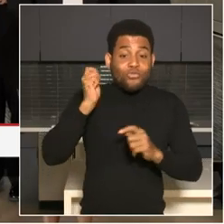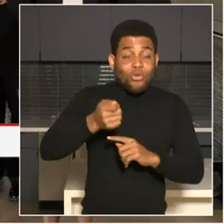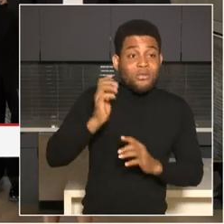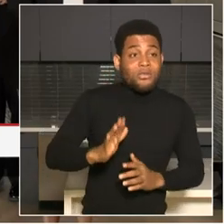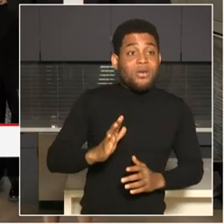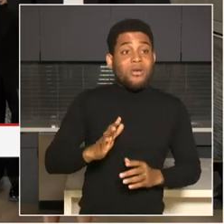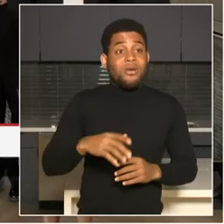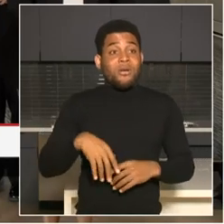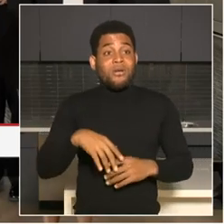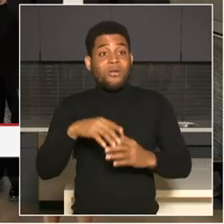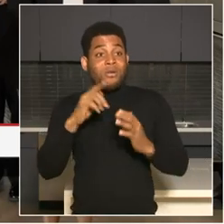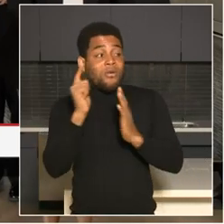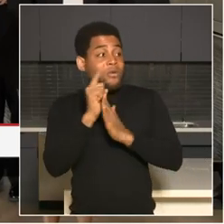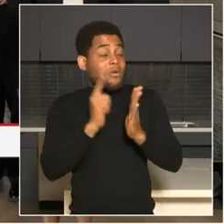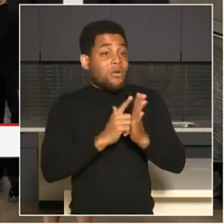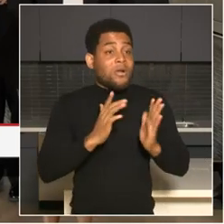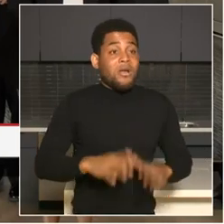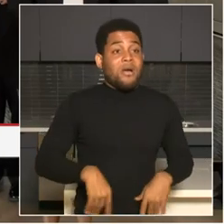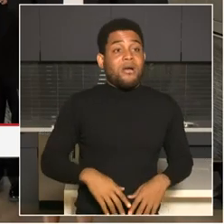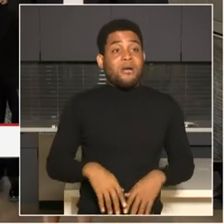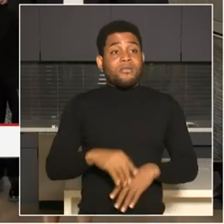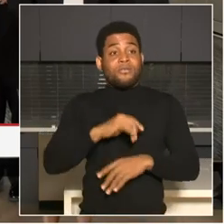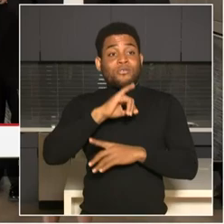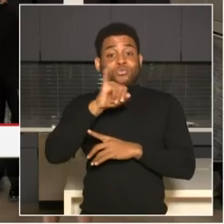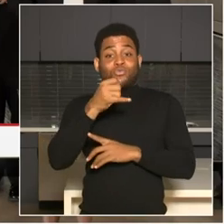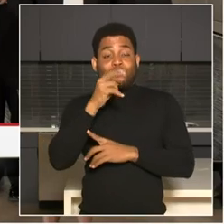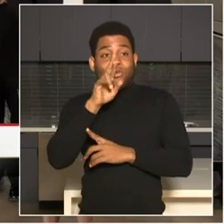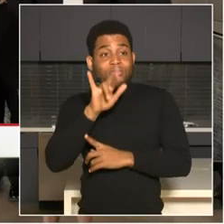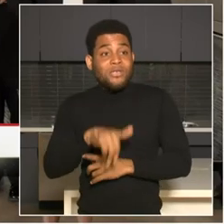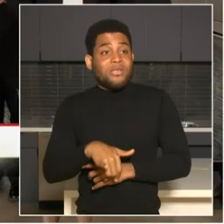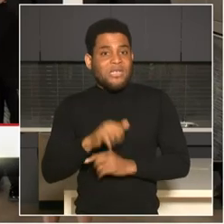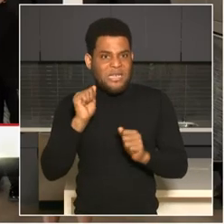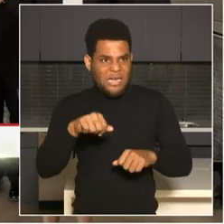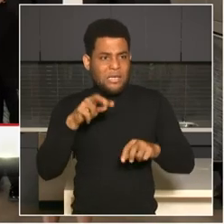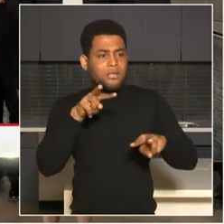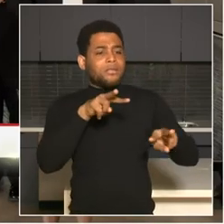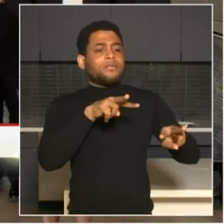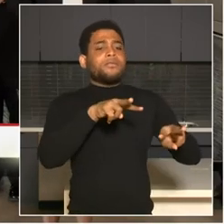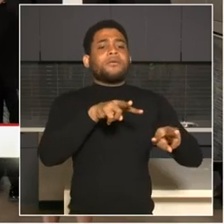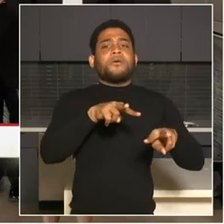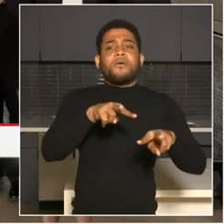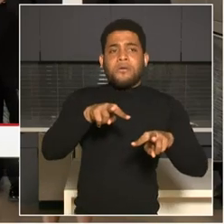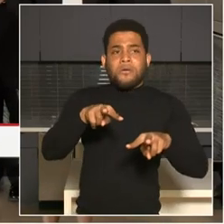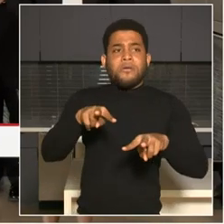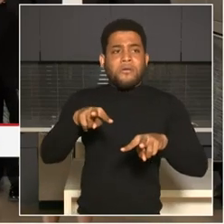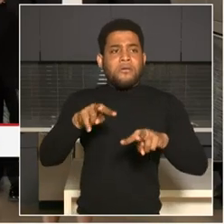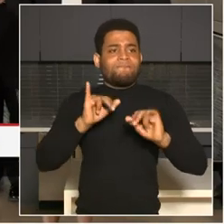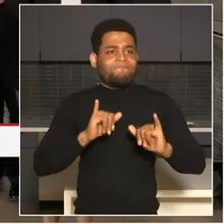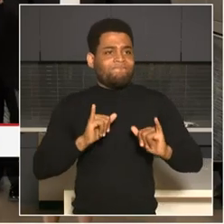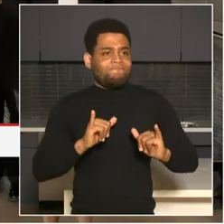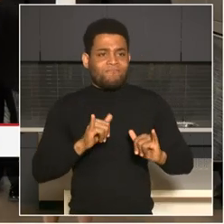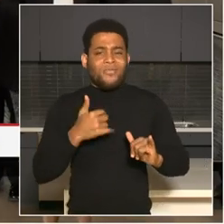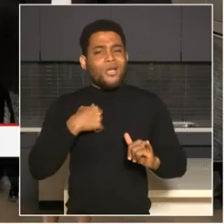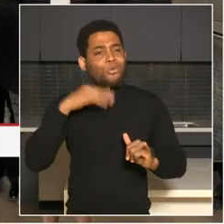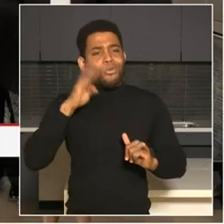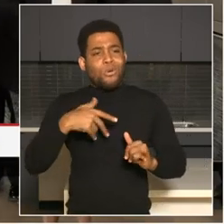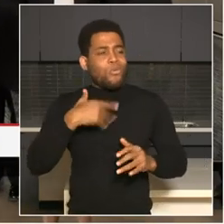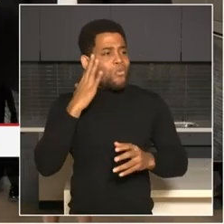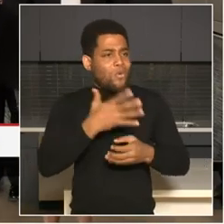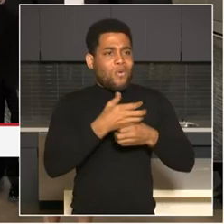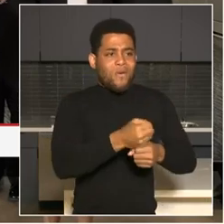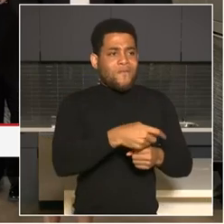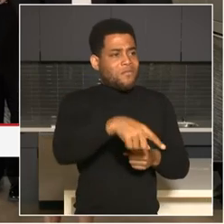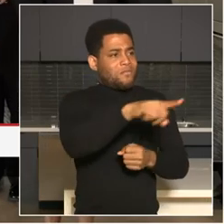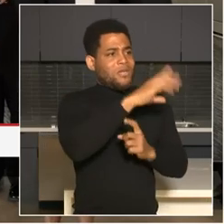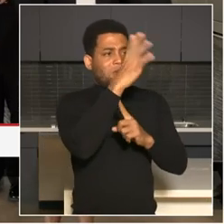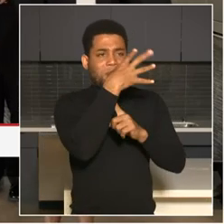happened at any incident. Uh, and we've been learning this lesson. I think Metro Transit has been at the forefront of